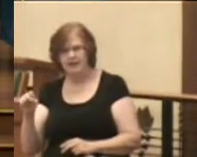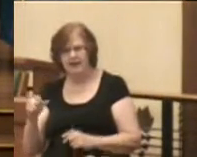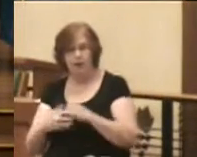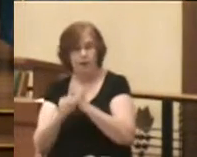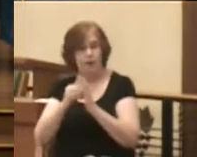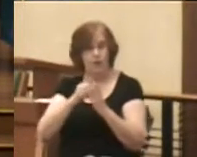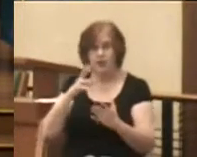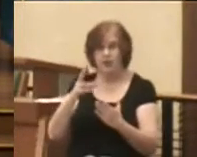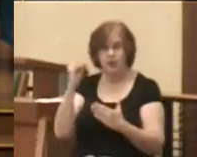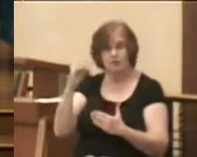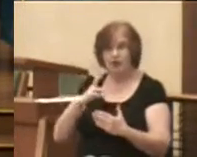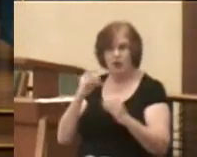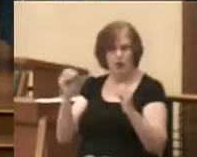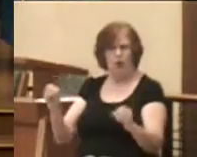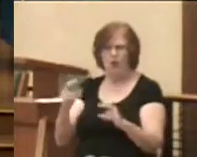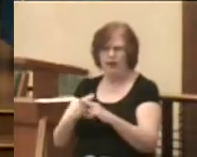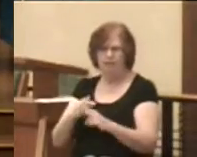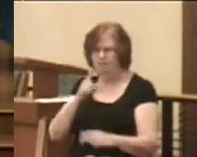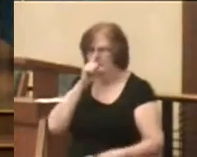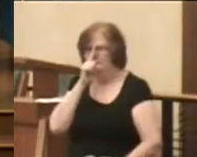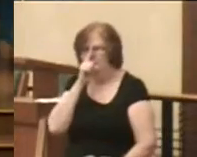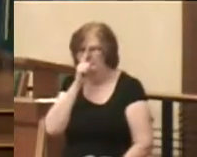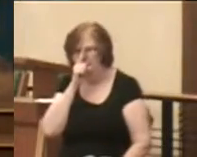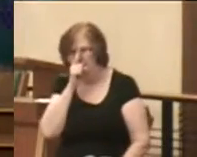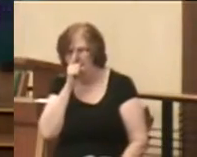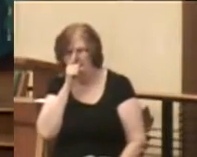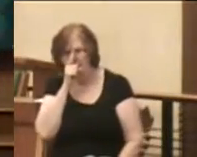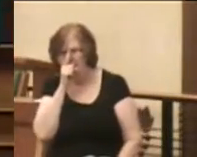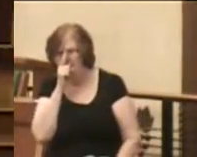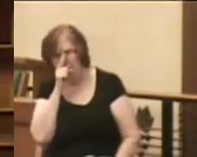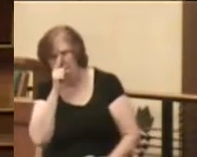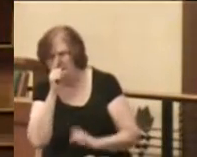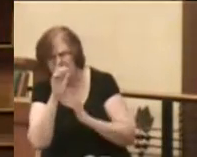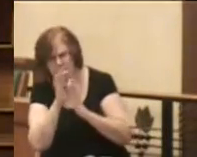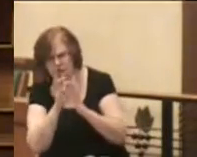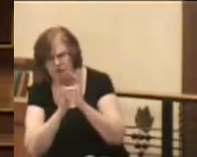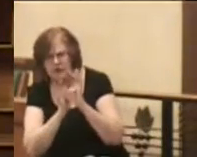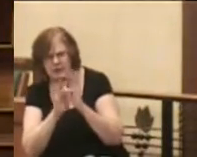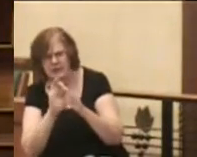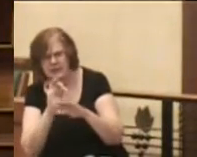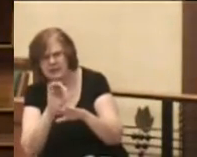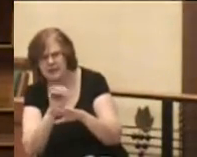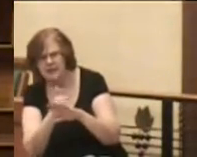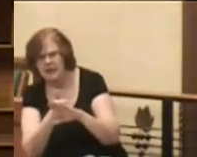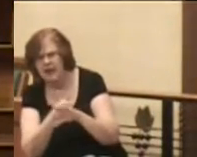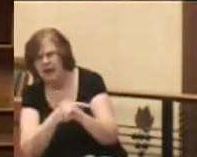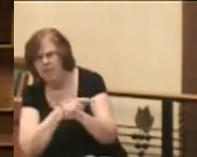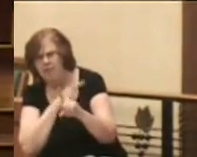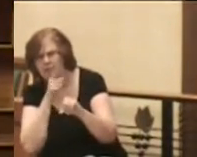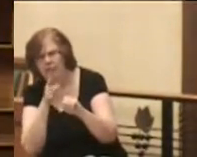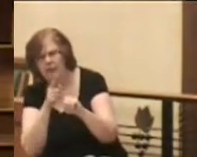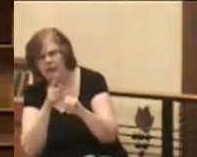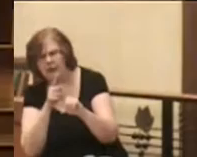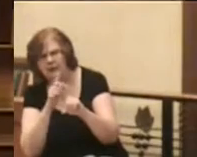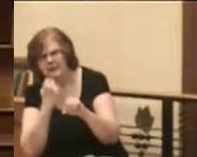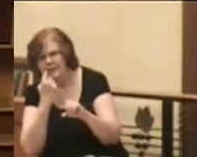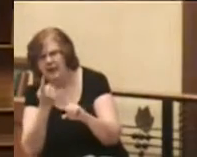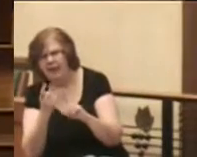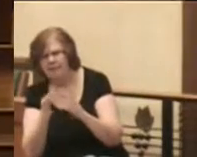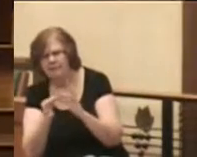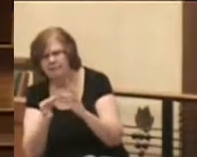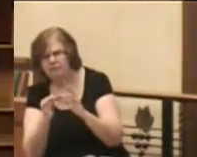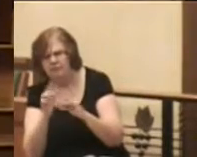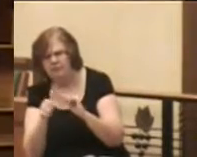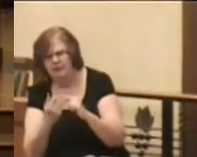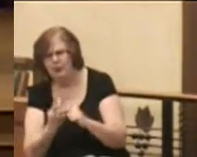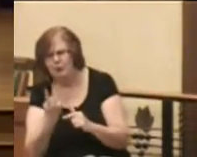In so few words, Jesus sets the table well, telling us about these two men. One is dressed